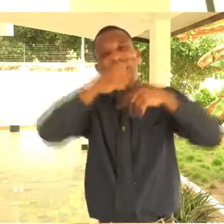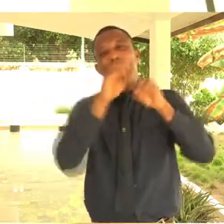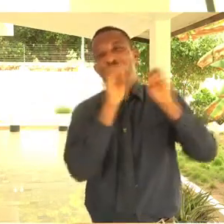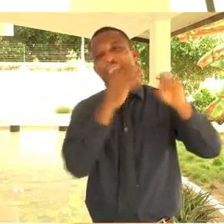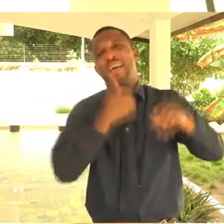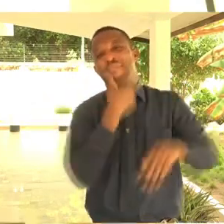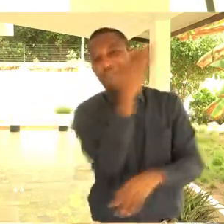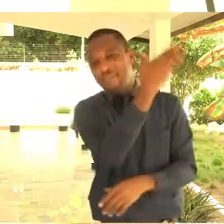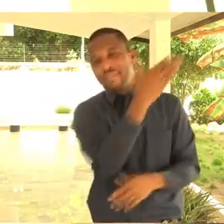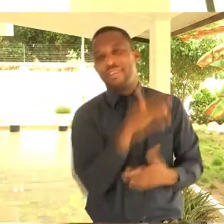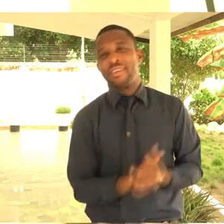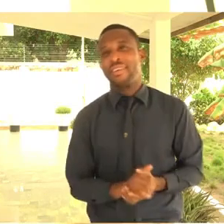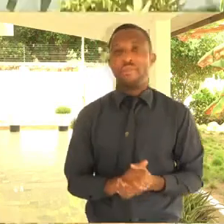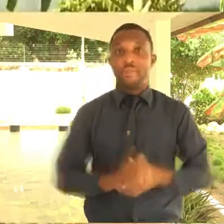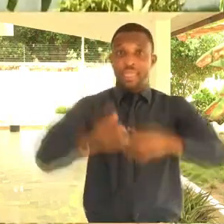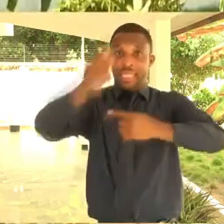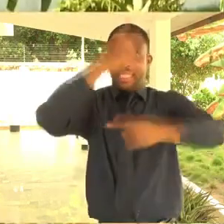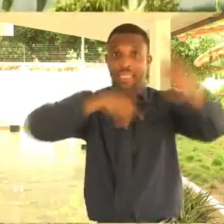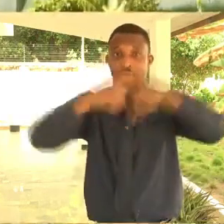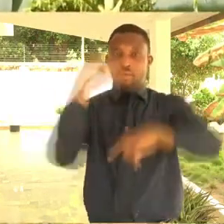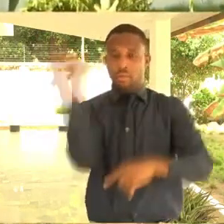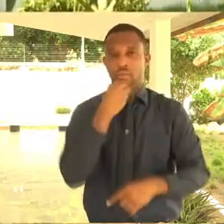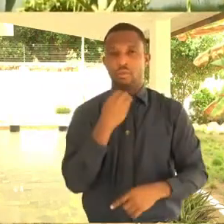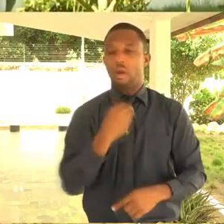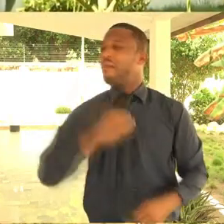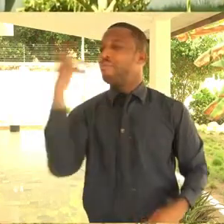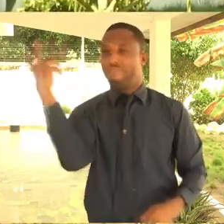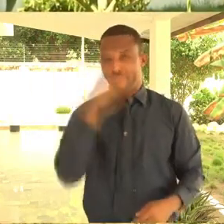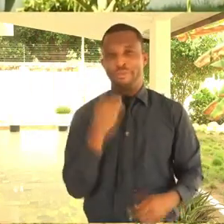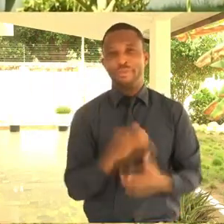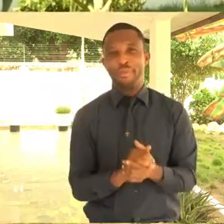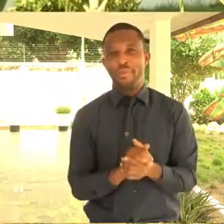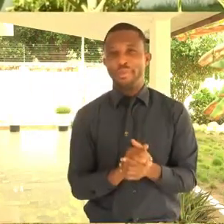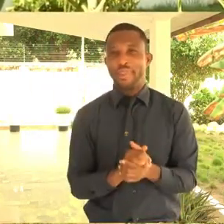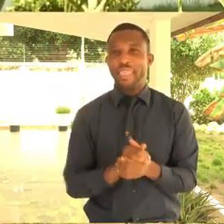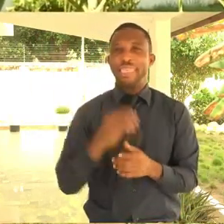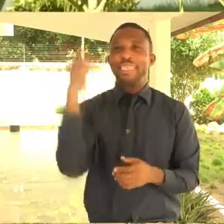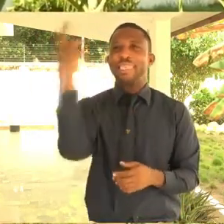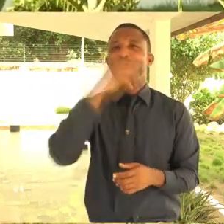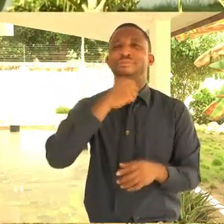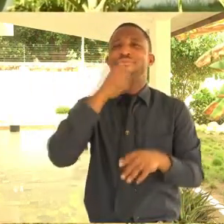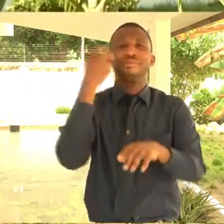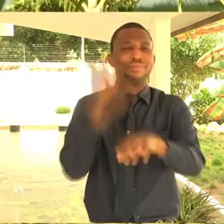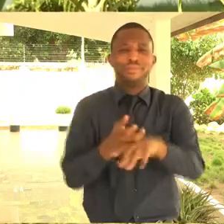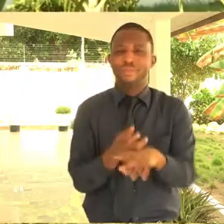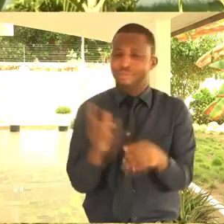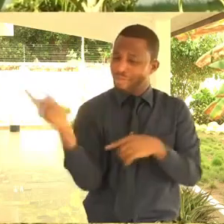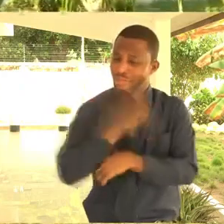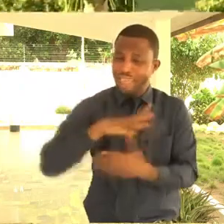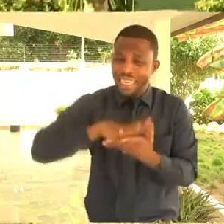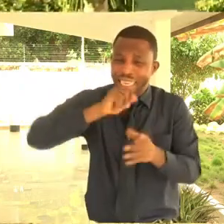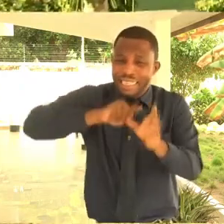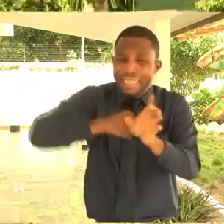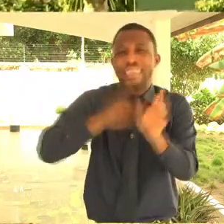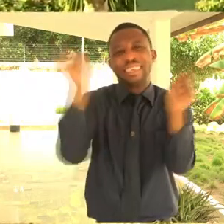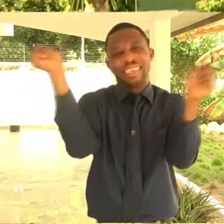learn. Or they can even come to our association. What I want to say is that sign language is a beautiful language. And it doesn't take much to